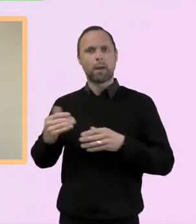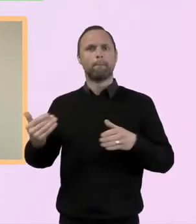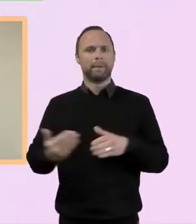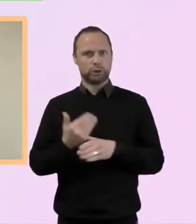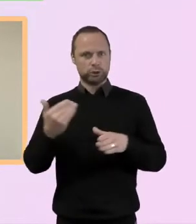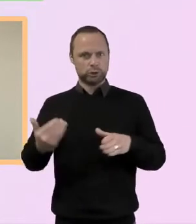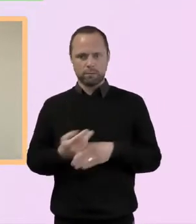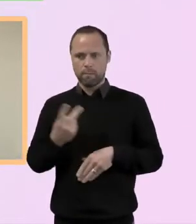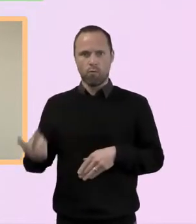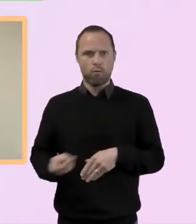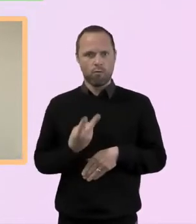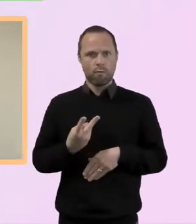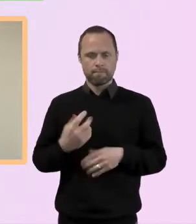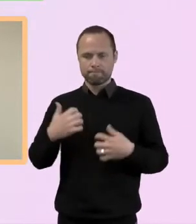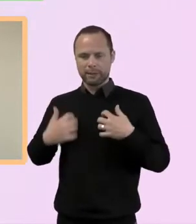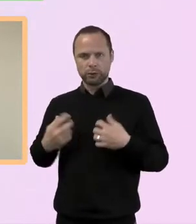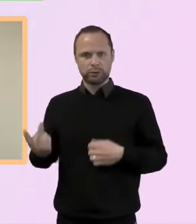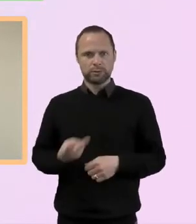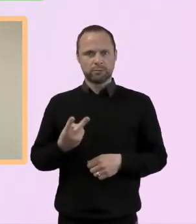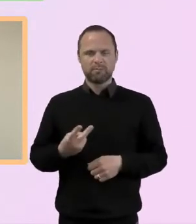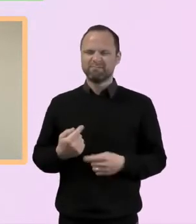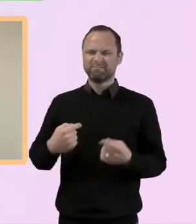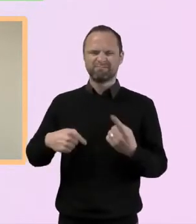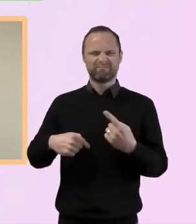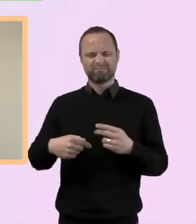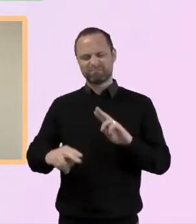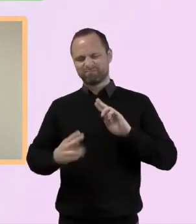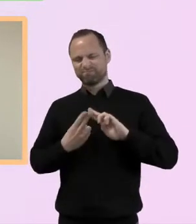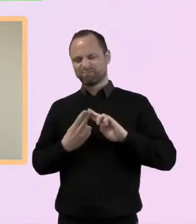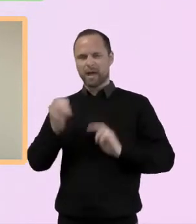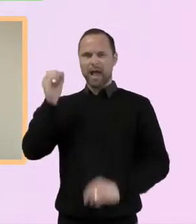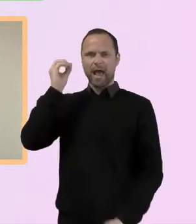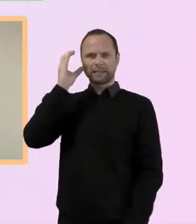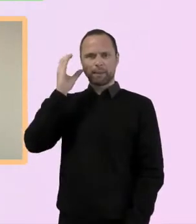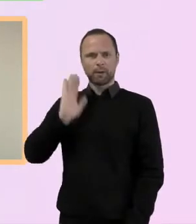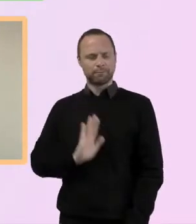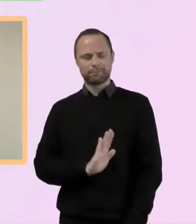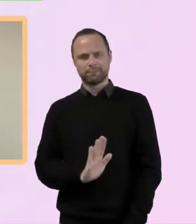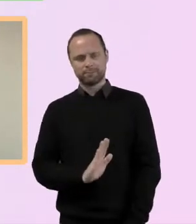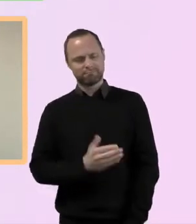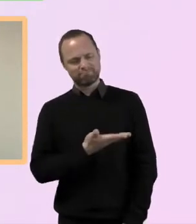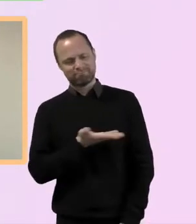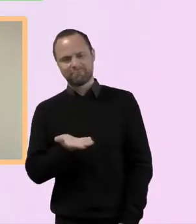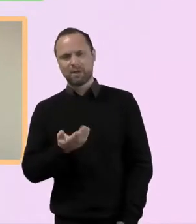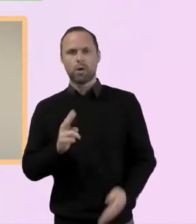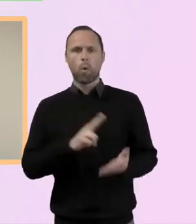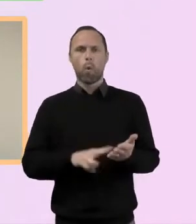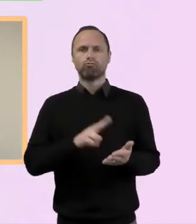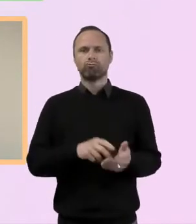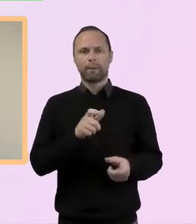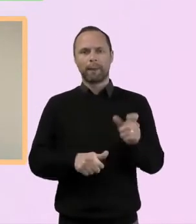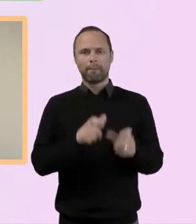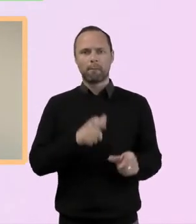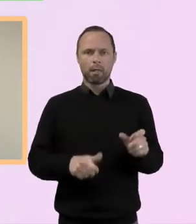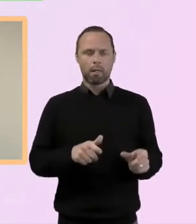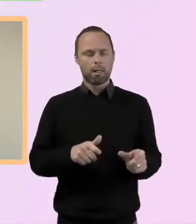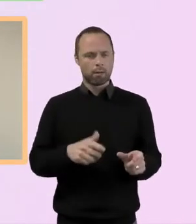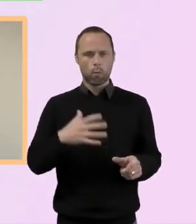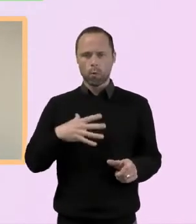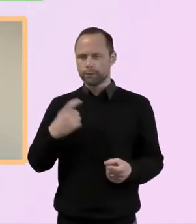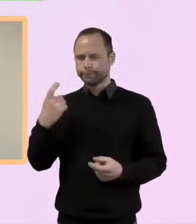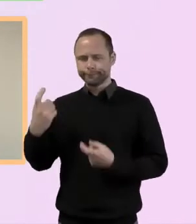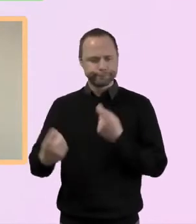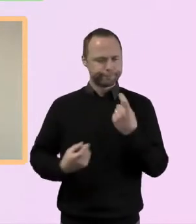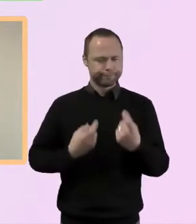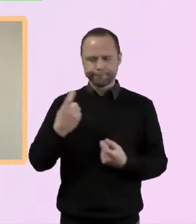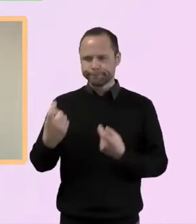not want to be thought of as experts, all right? Rather as ordinary people seeking to discern amongst all this